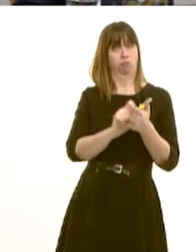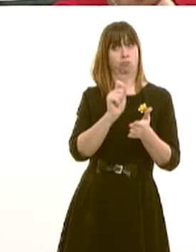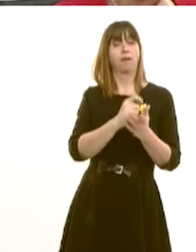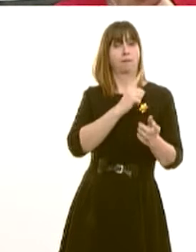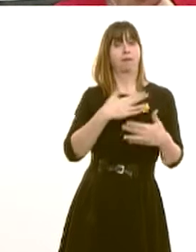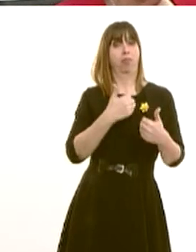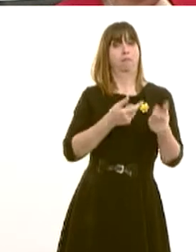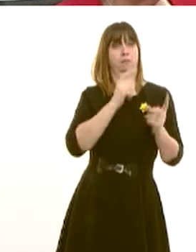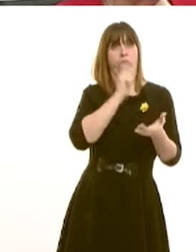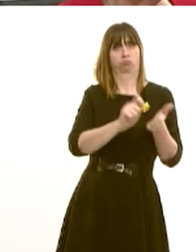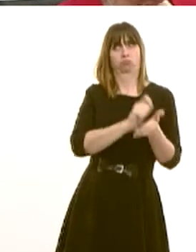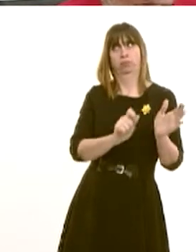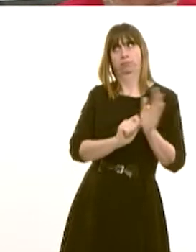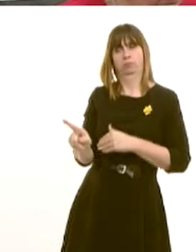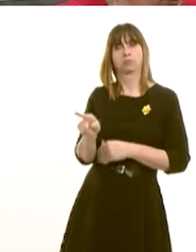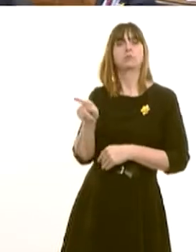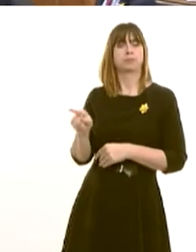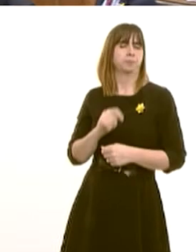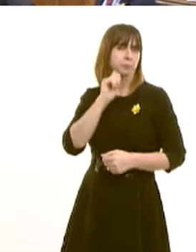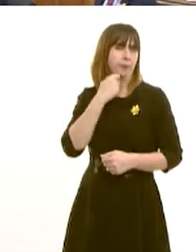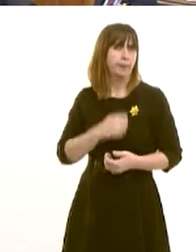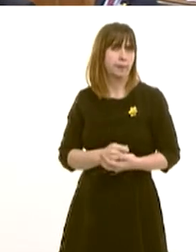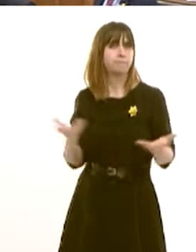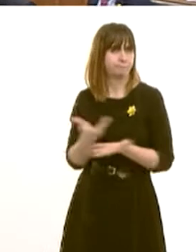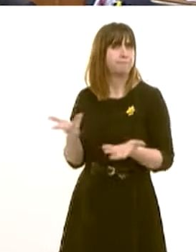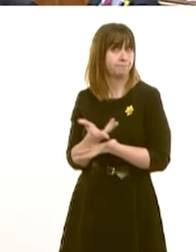order to respond to the questions he's posed in the Chamber this afternoon.